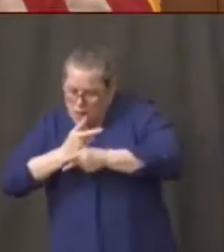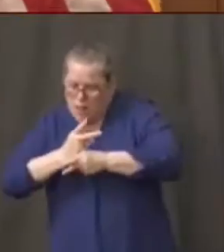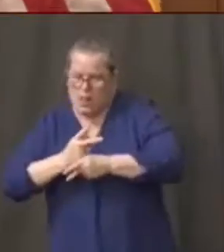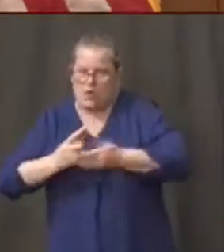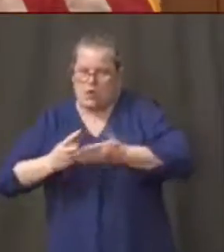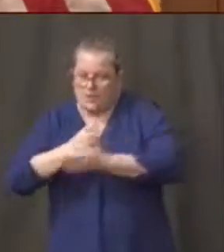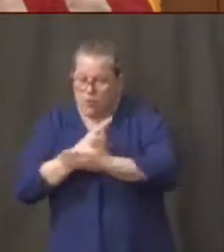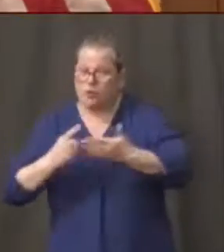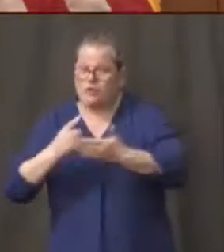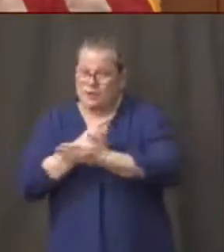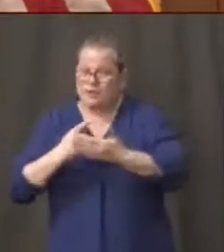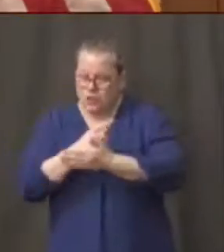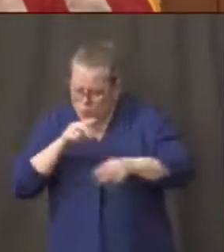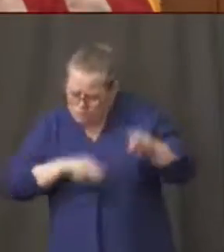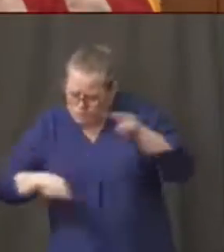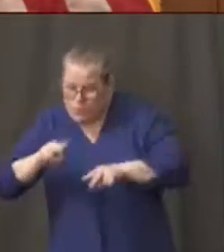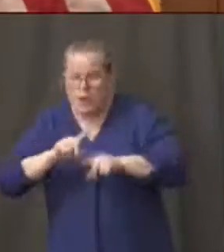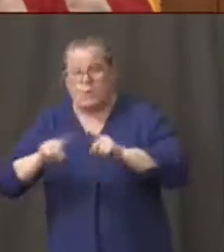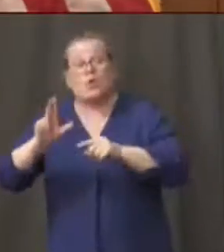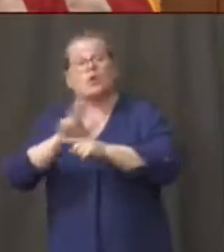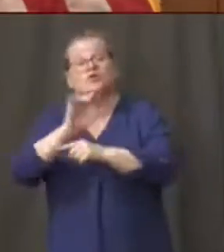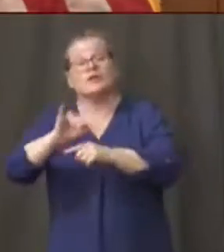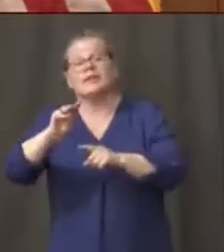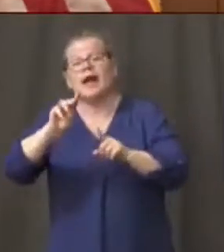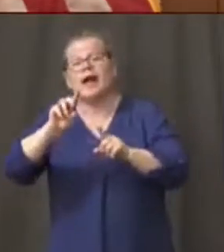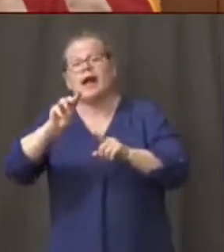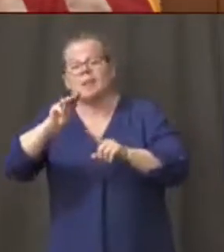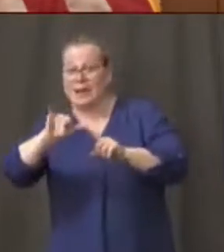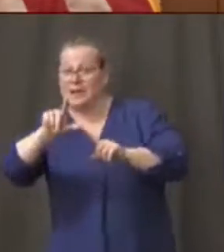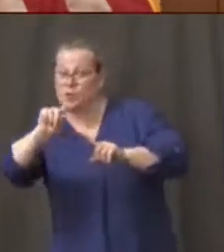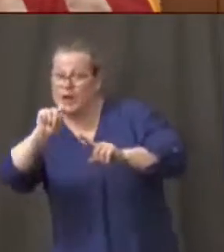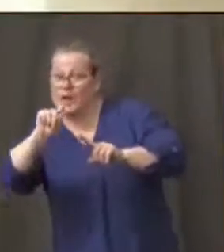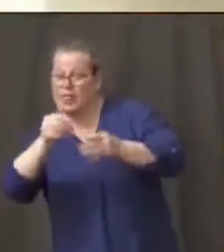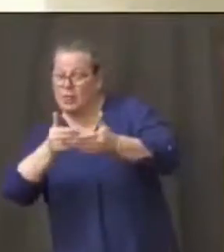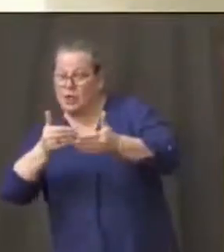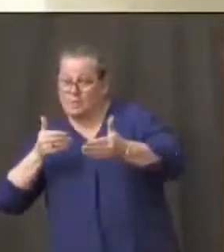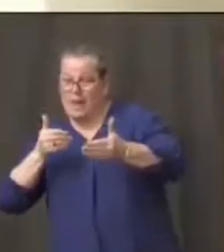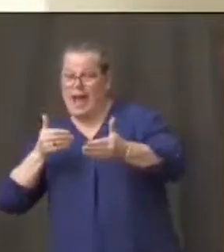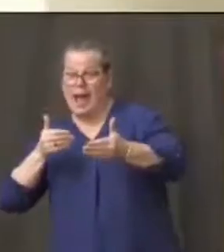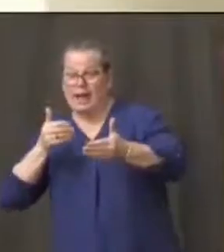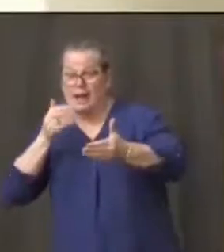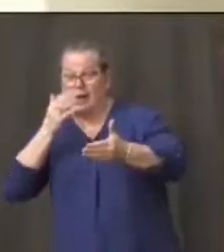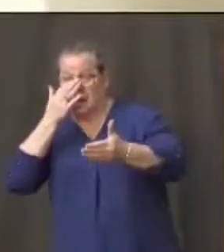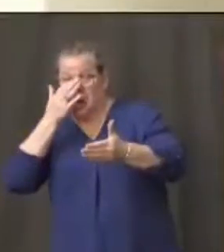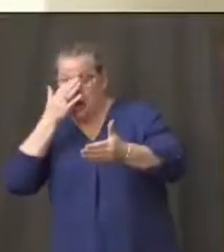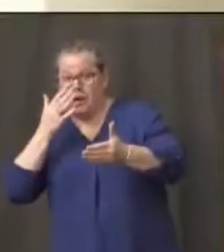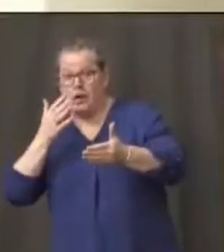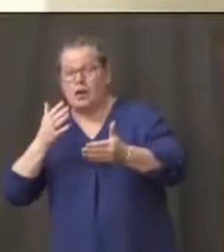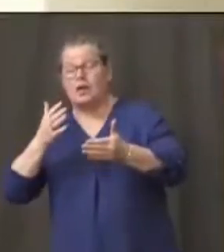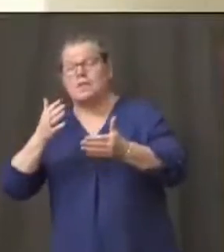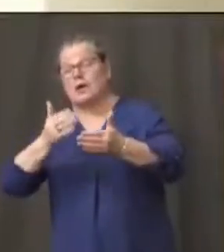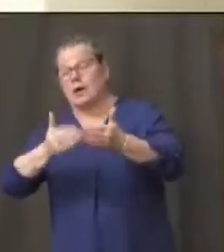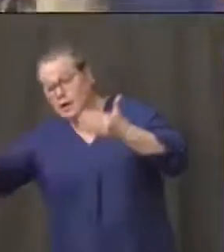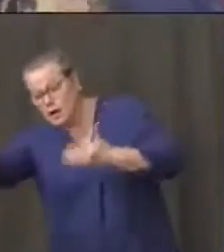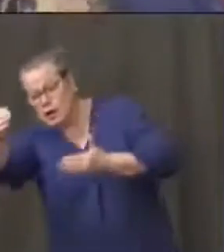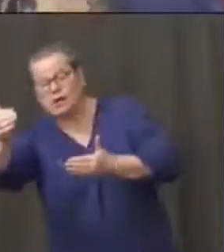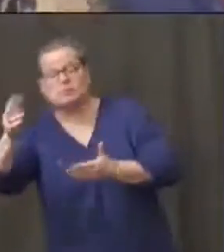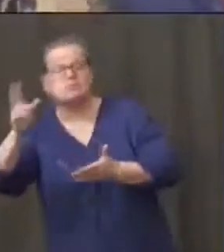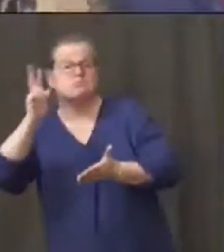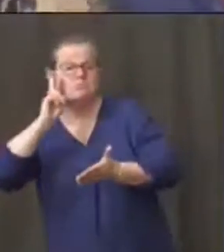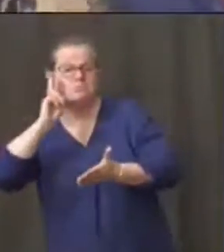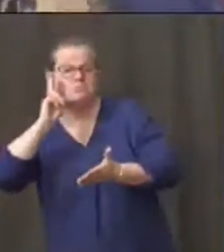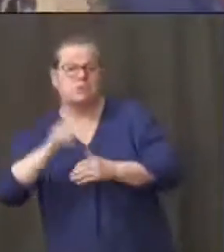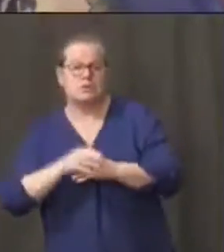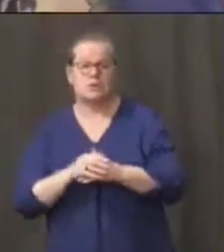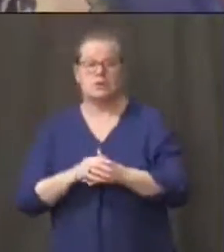but we're using that date and backing out from it we're backing out from that date like paul said we're going to have a lot of testing